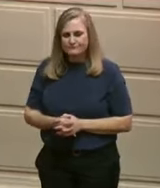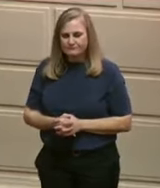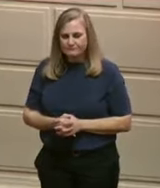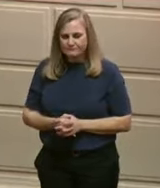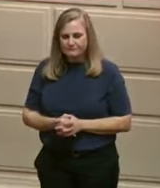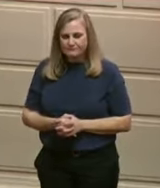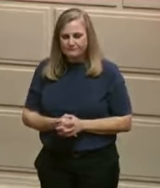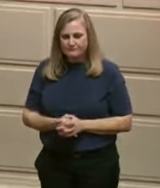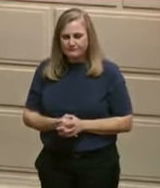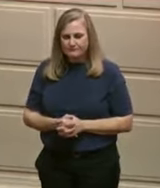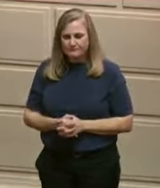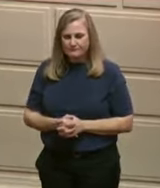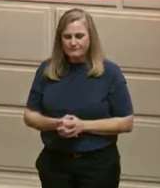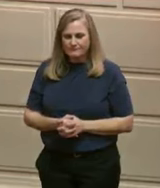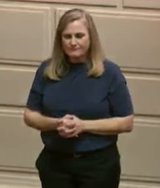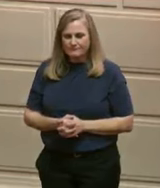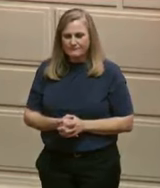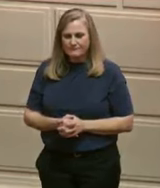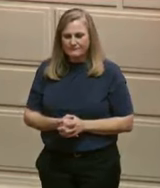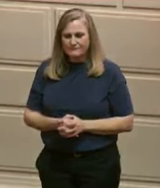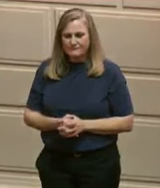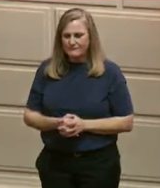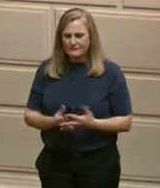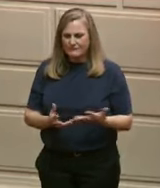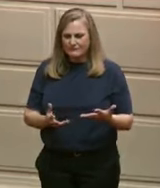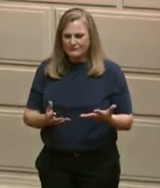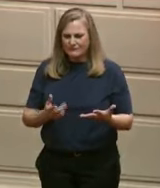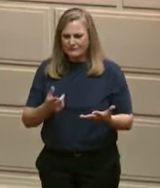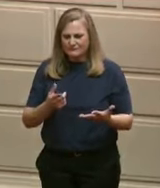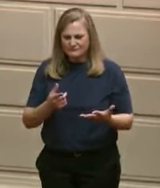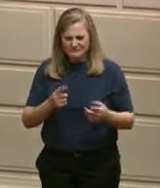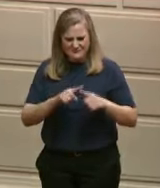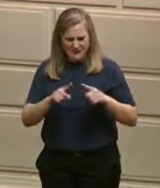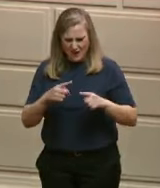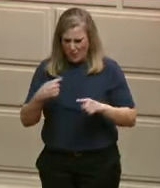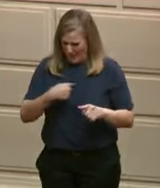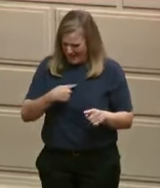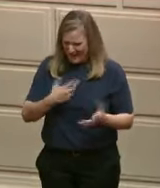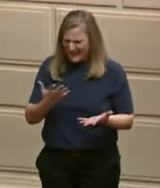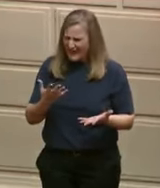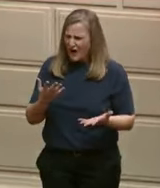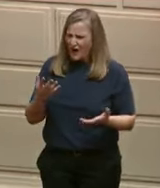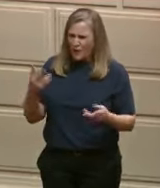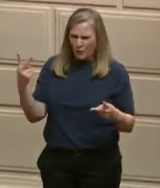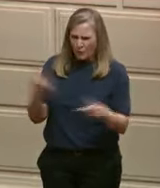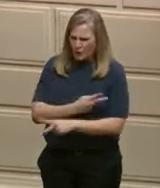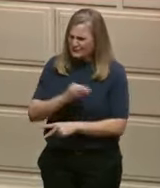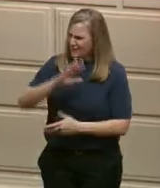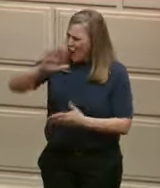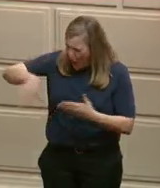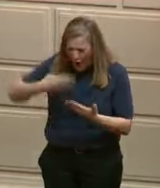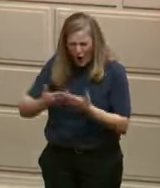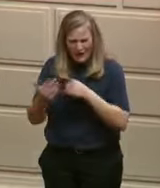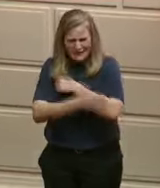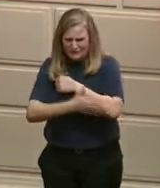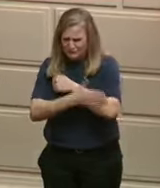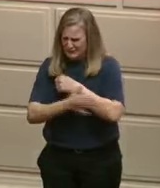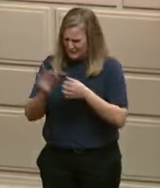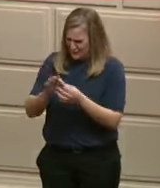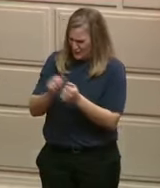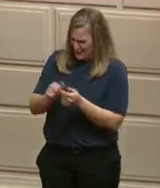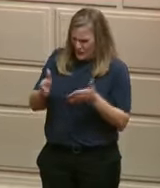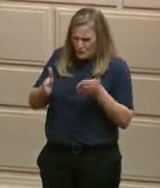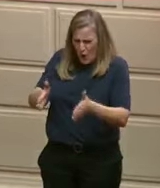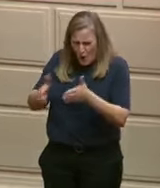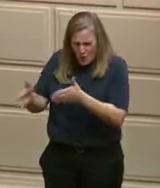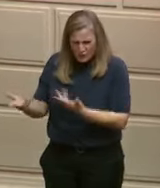roads in the country? I am. I am. All 39 cities and towns participated and here are